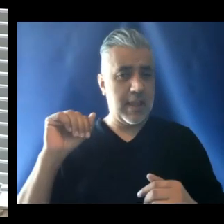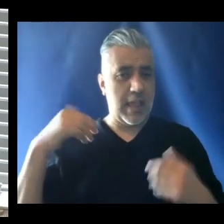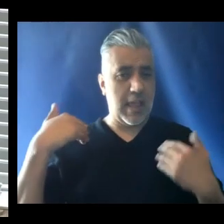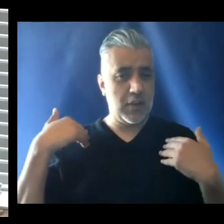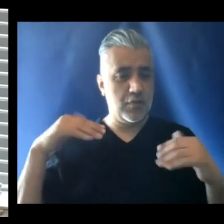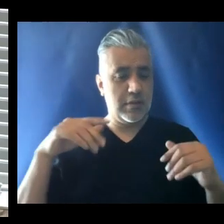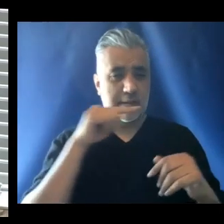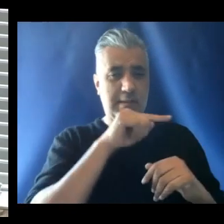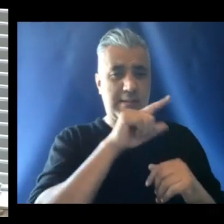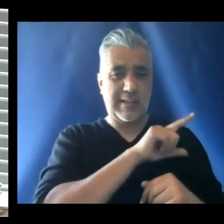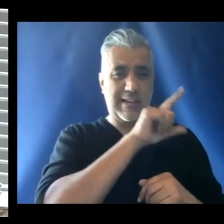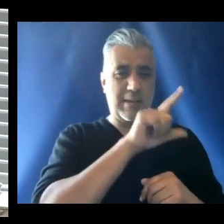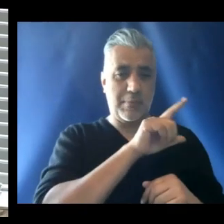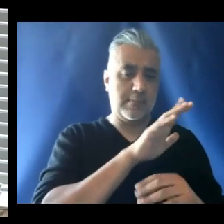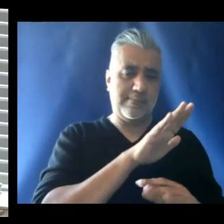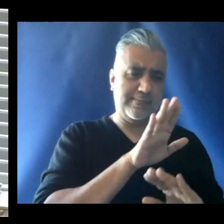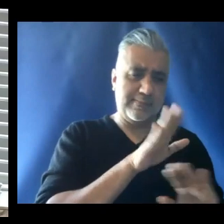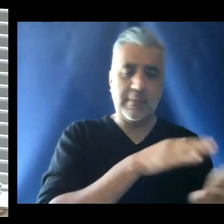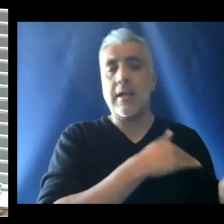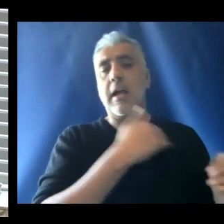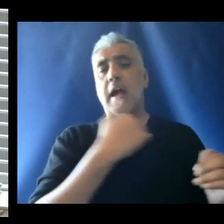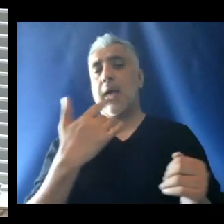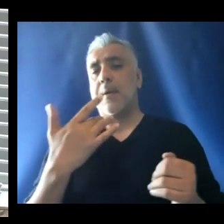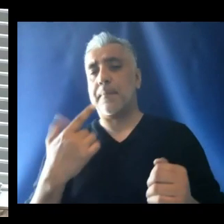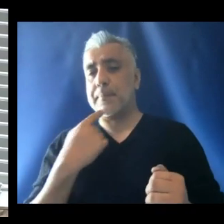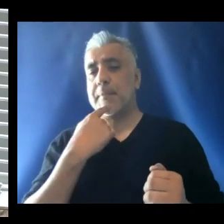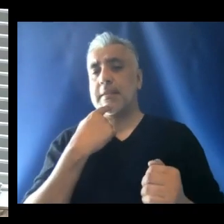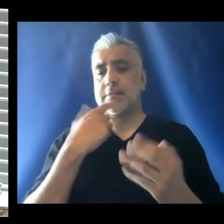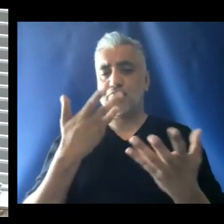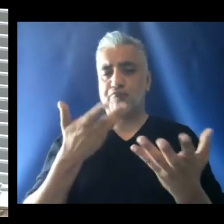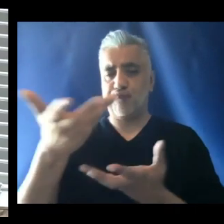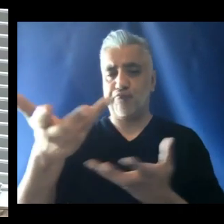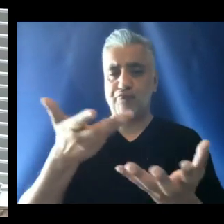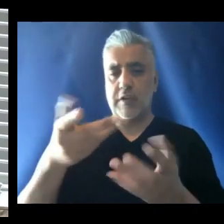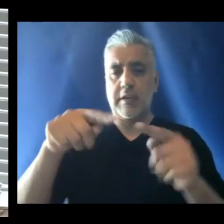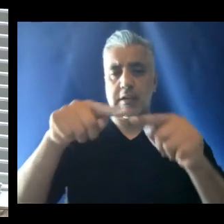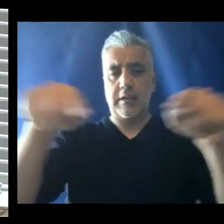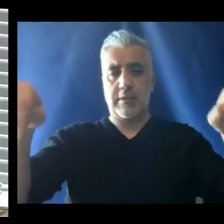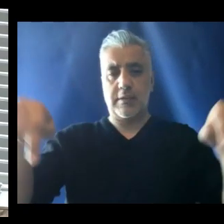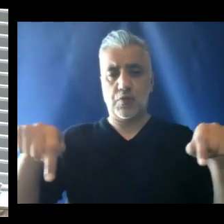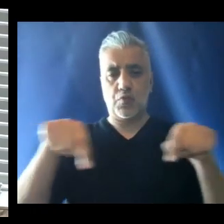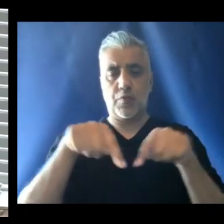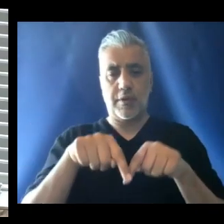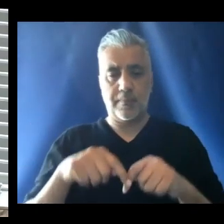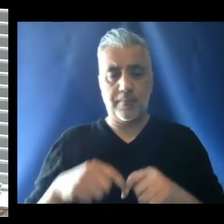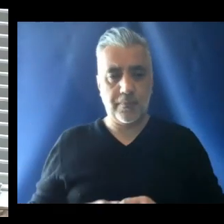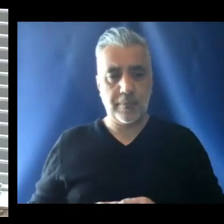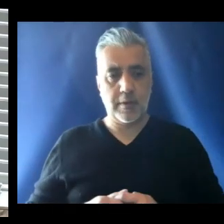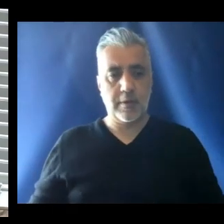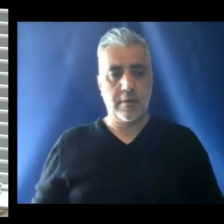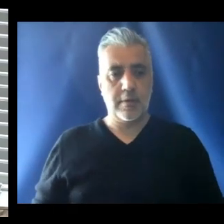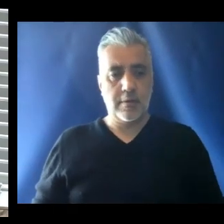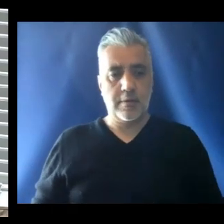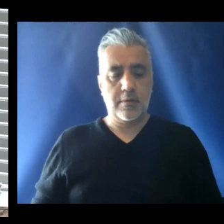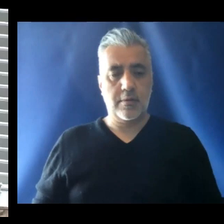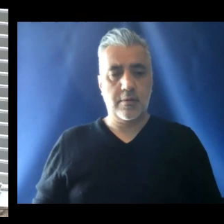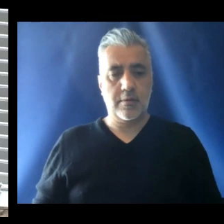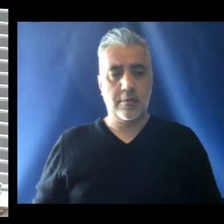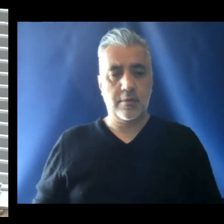library, I miss being in front of the square, says the Holy Father. And he thanks